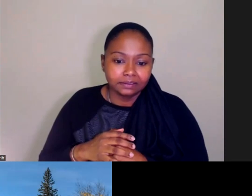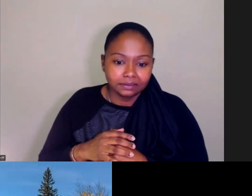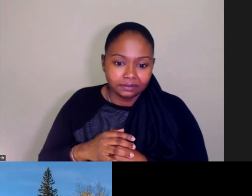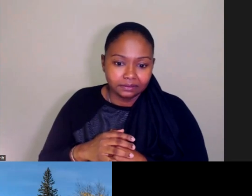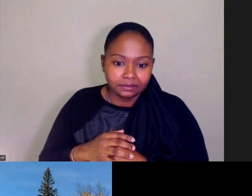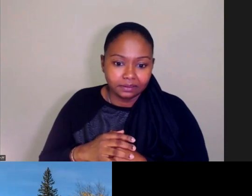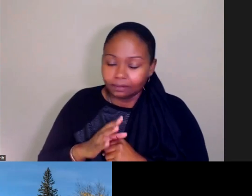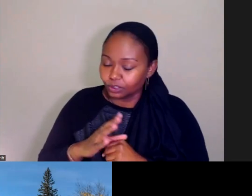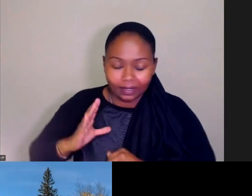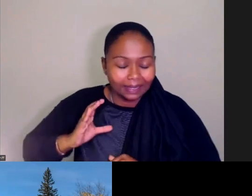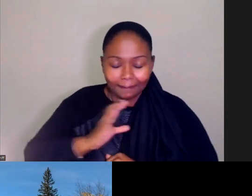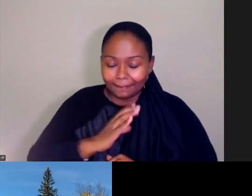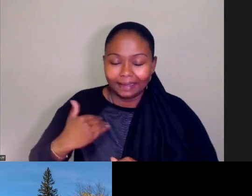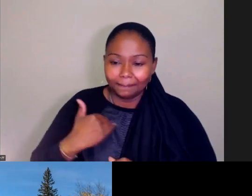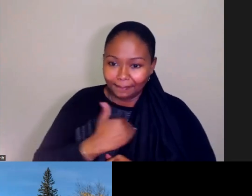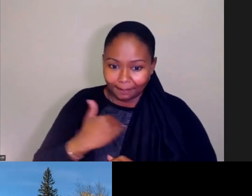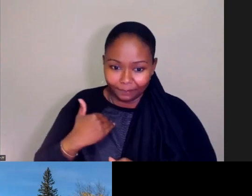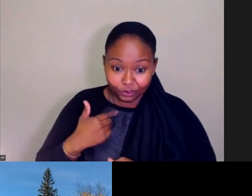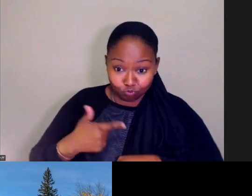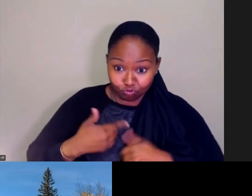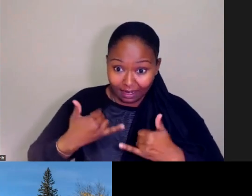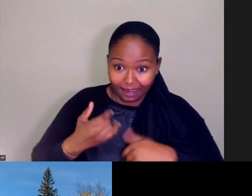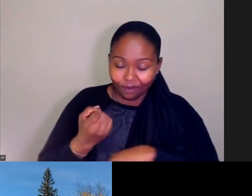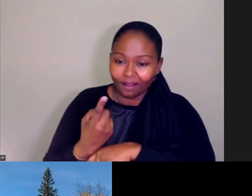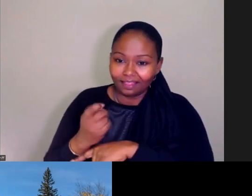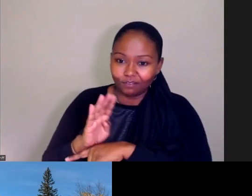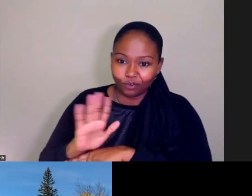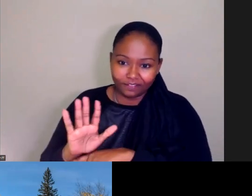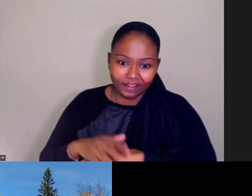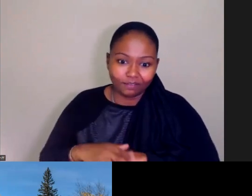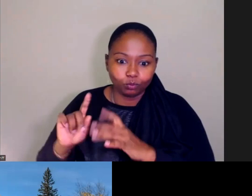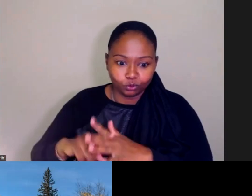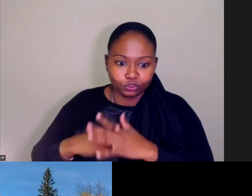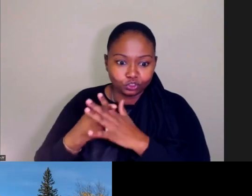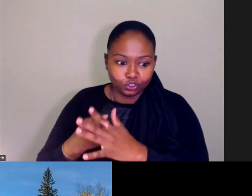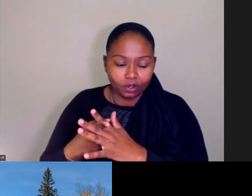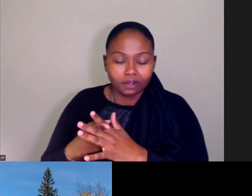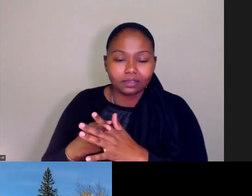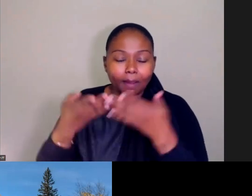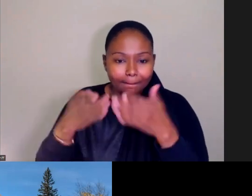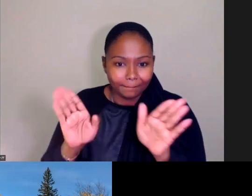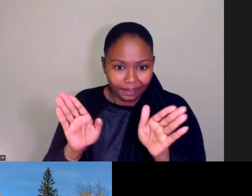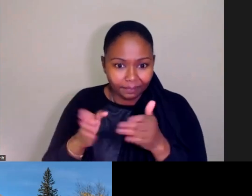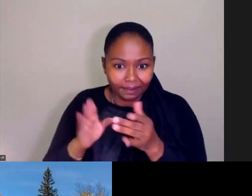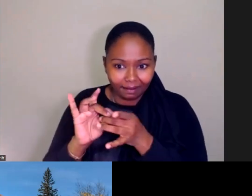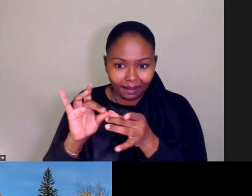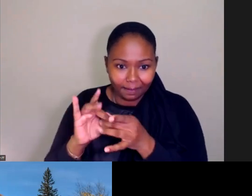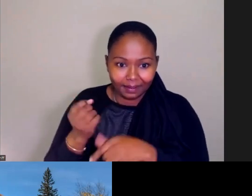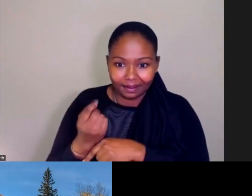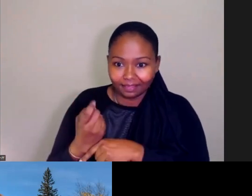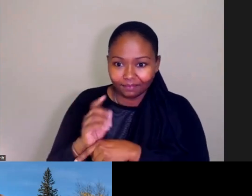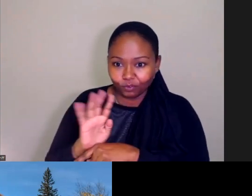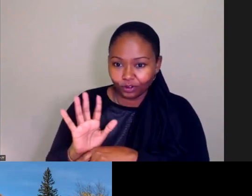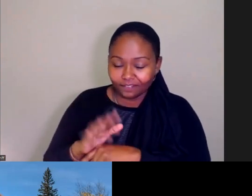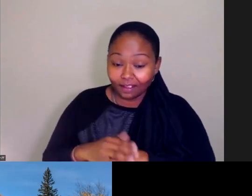11 45. Uh, so we'll do our very best to start the public comment at 11 45. Do I see any questions